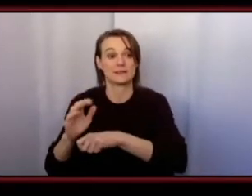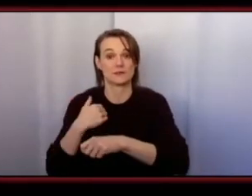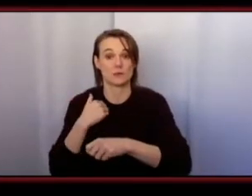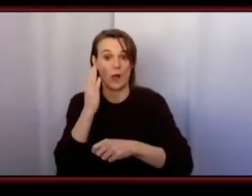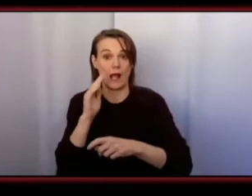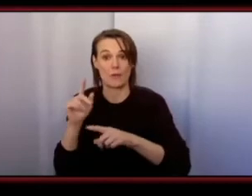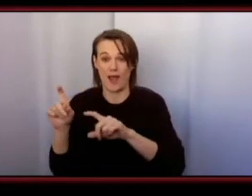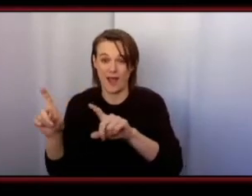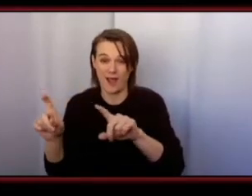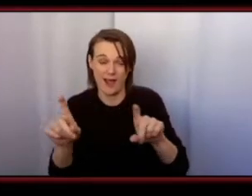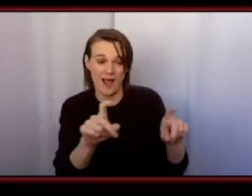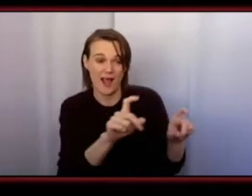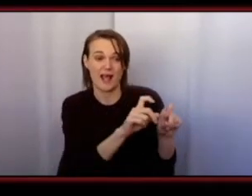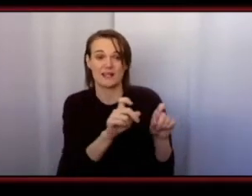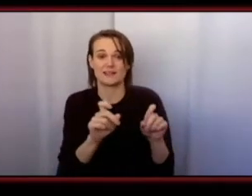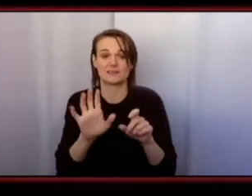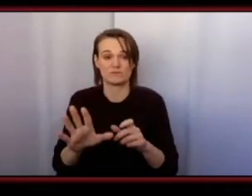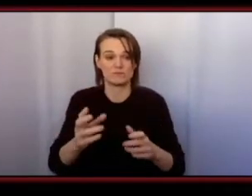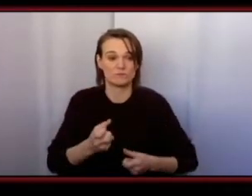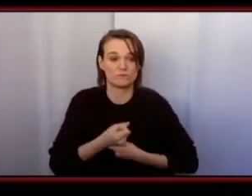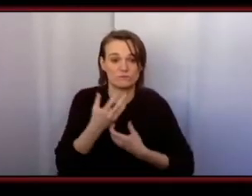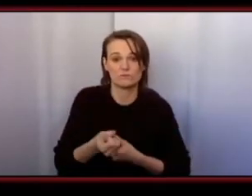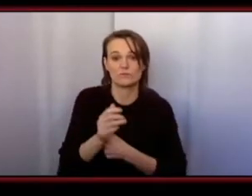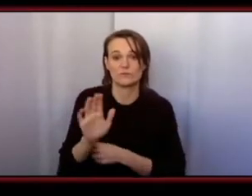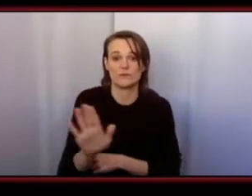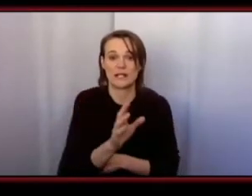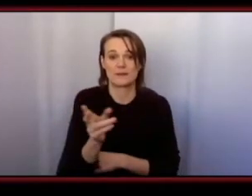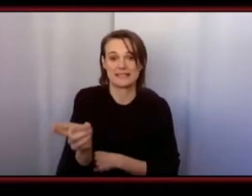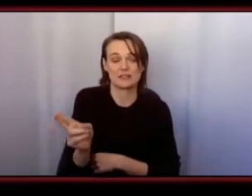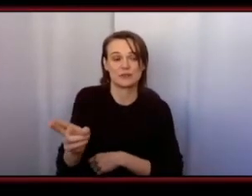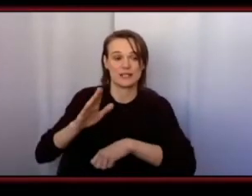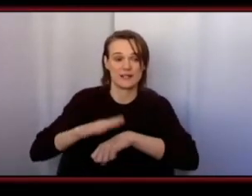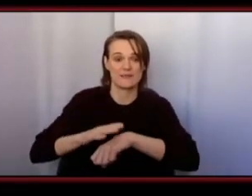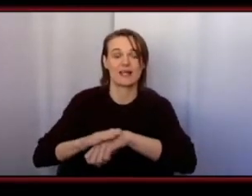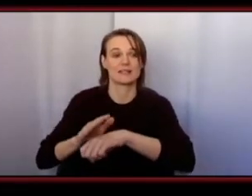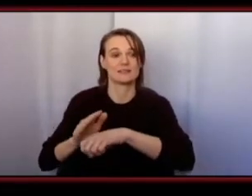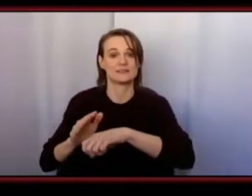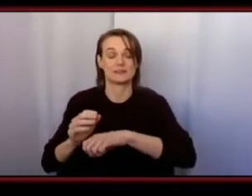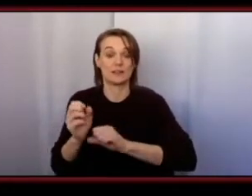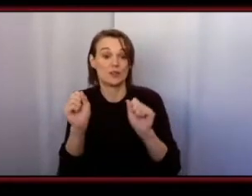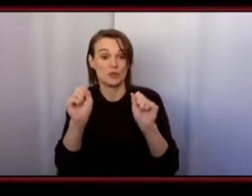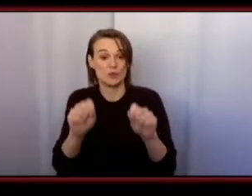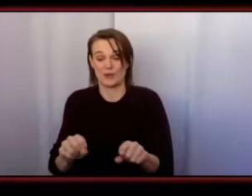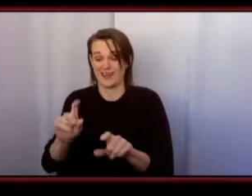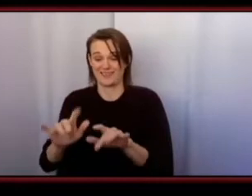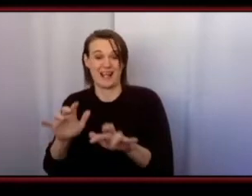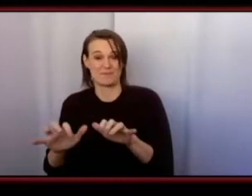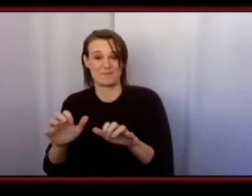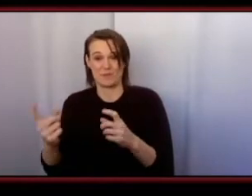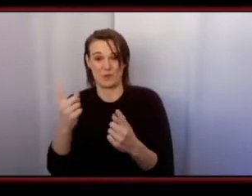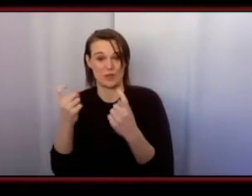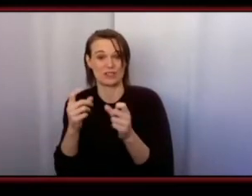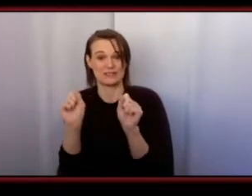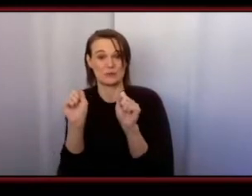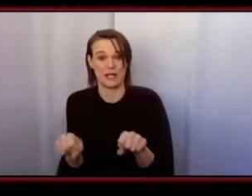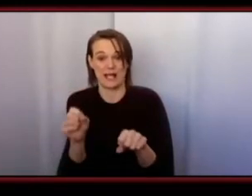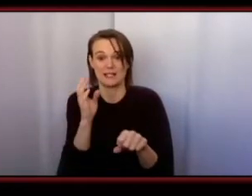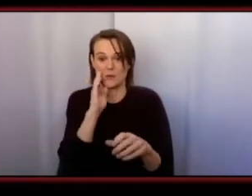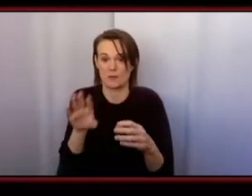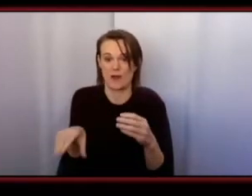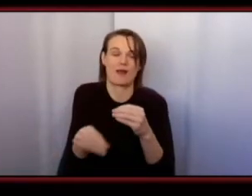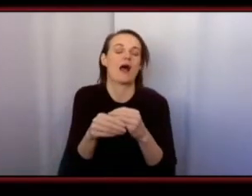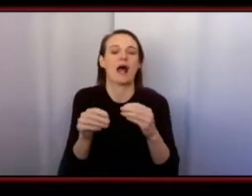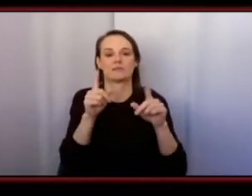their personal journeys and advice that they can pass along to you you are more than welcome to submit questions to be added at the very end of our our